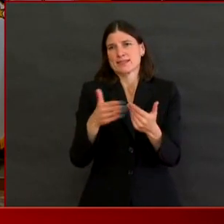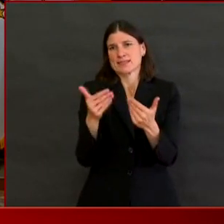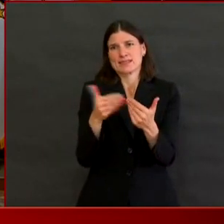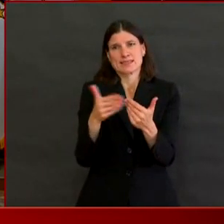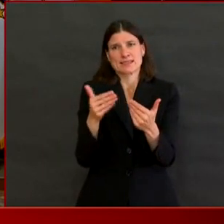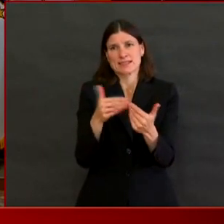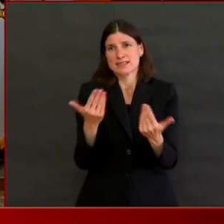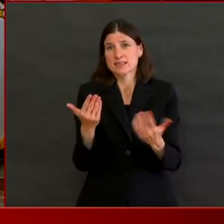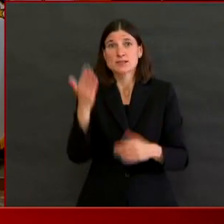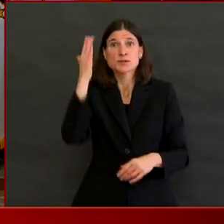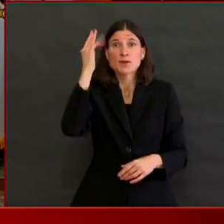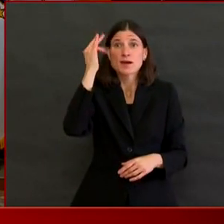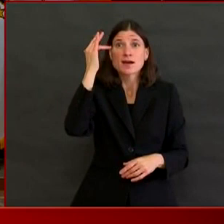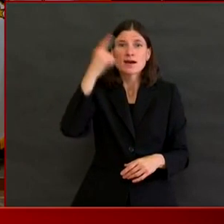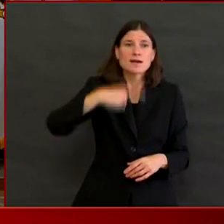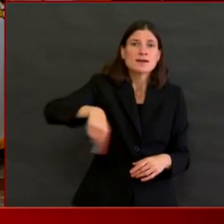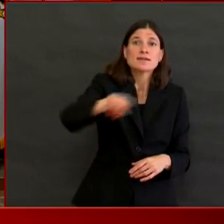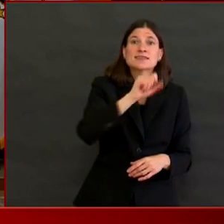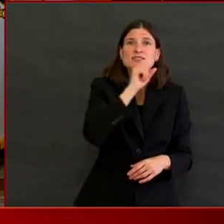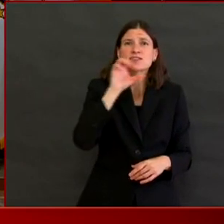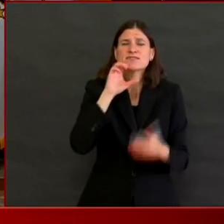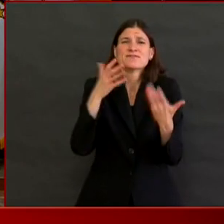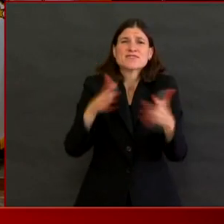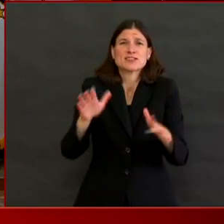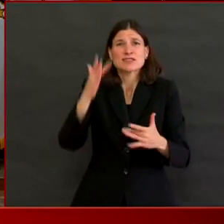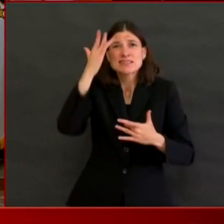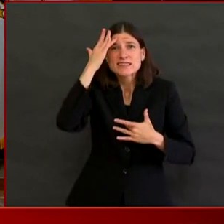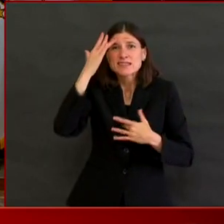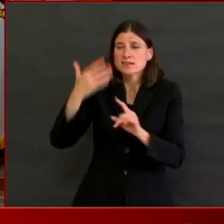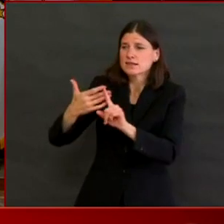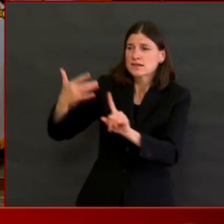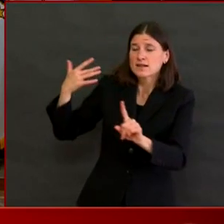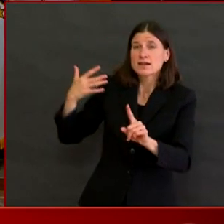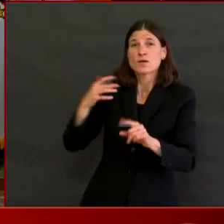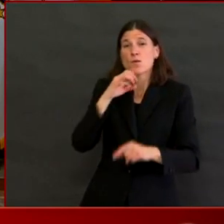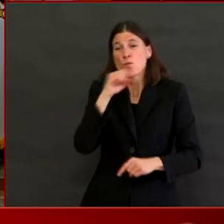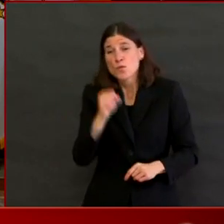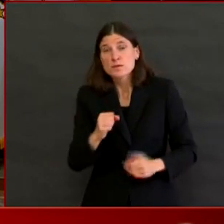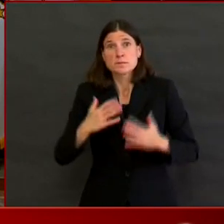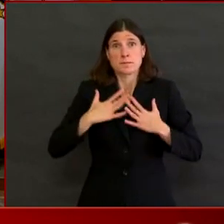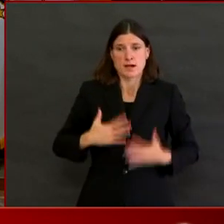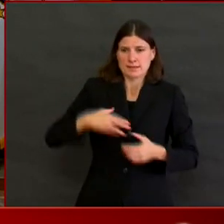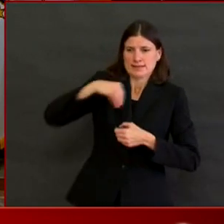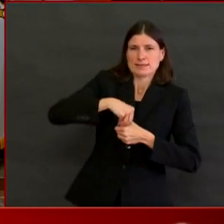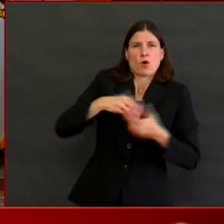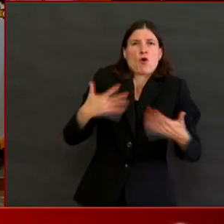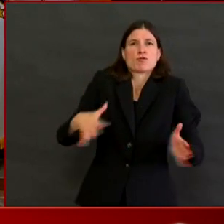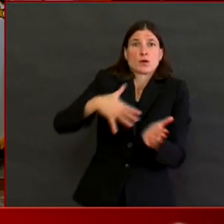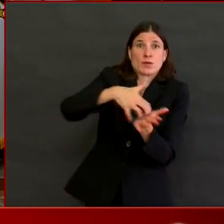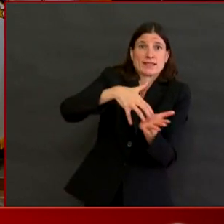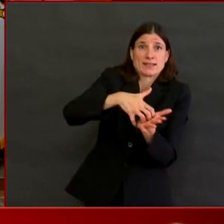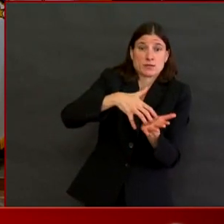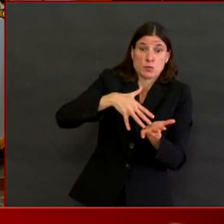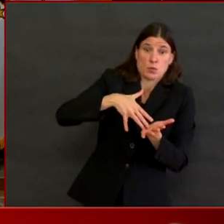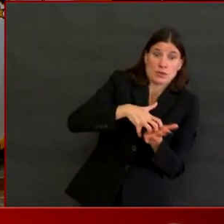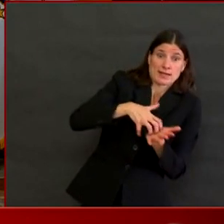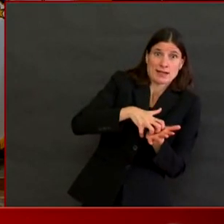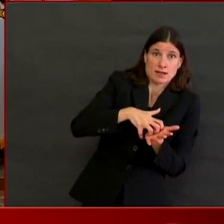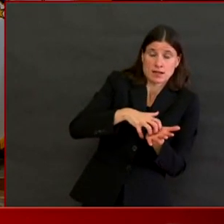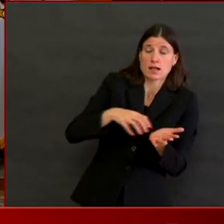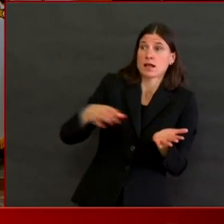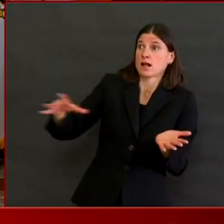way that you as an individual can help keep older adults and all your fellow Rhode